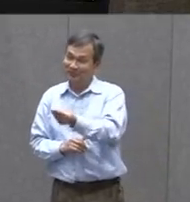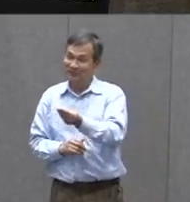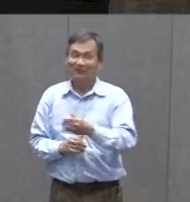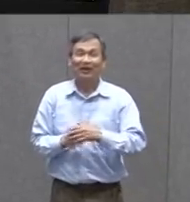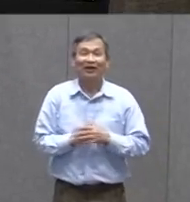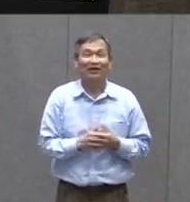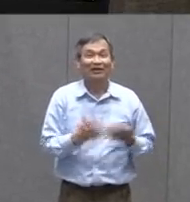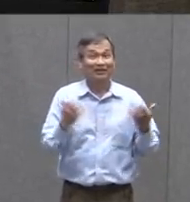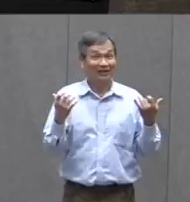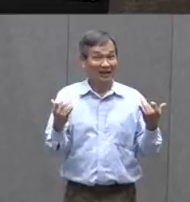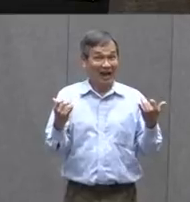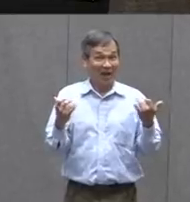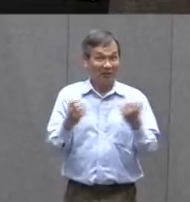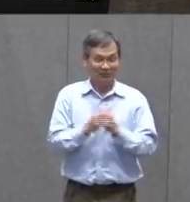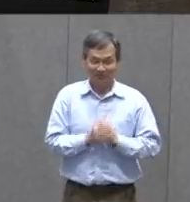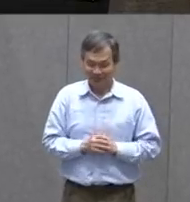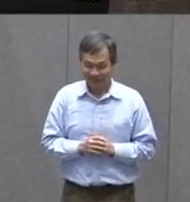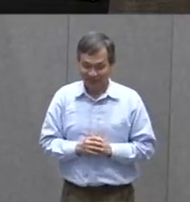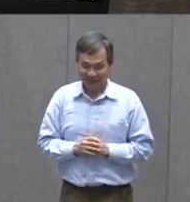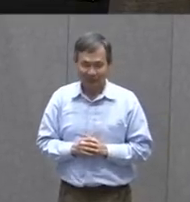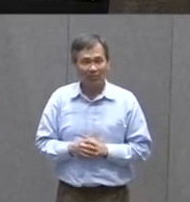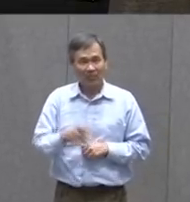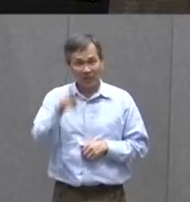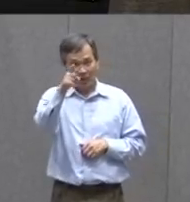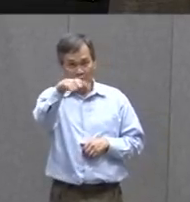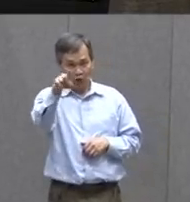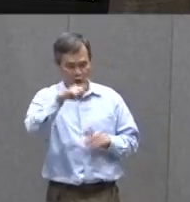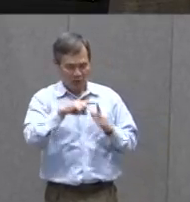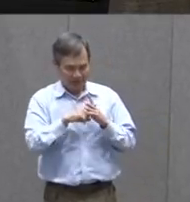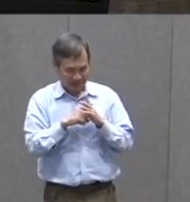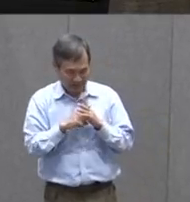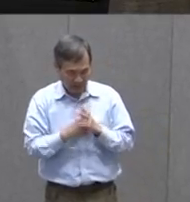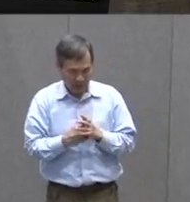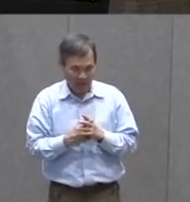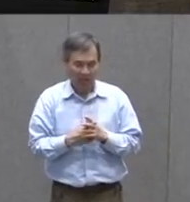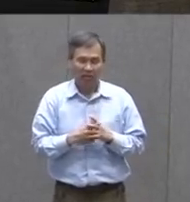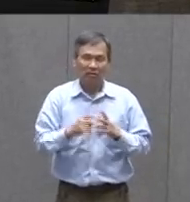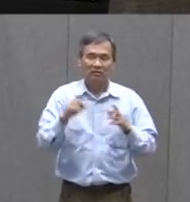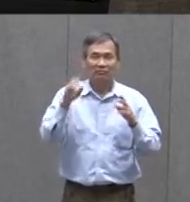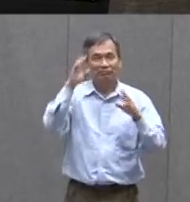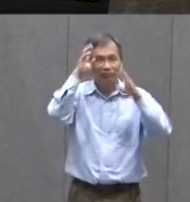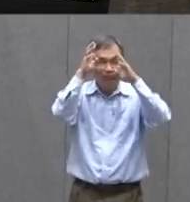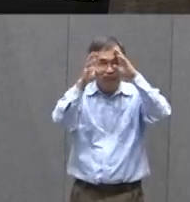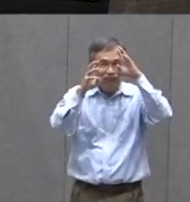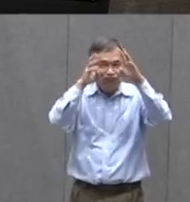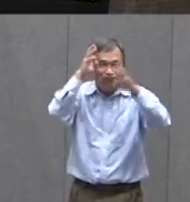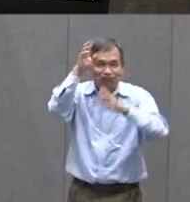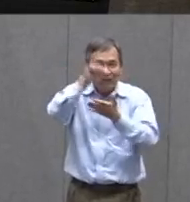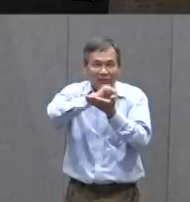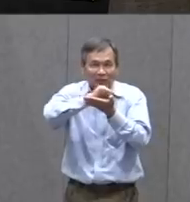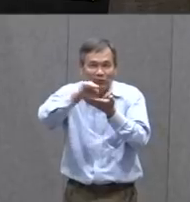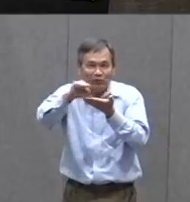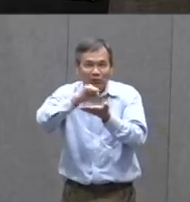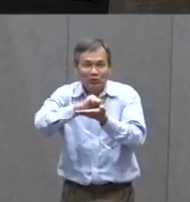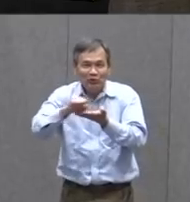So At This Point You Would Start Your Script Now Setting